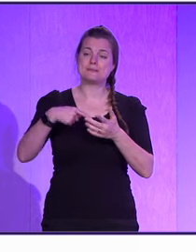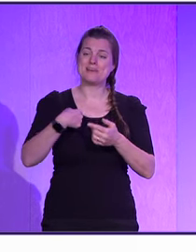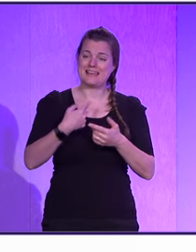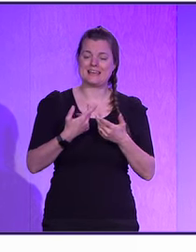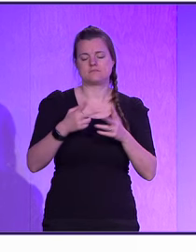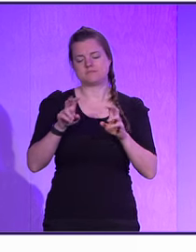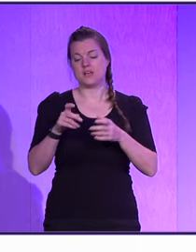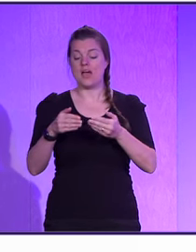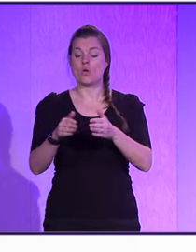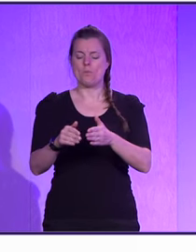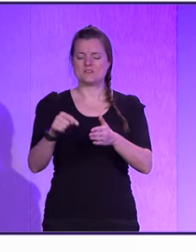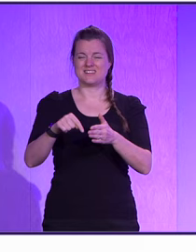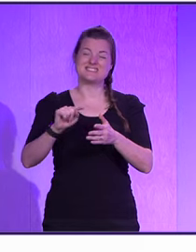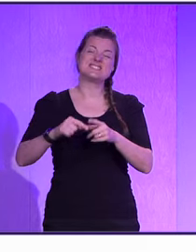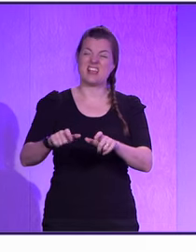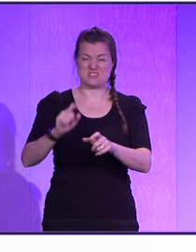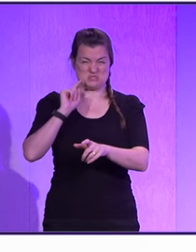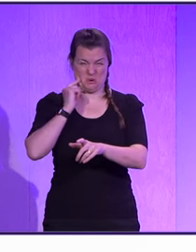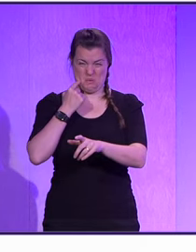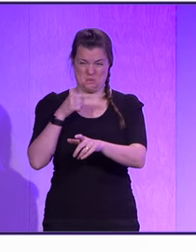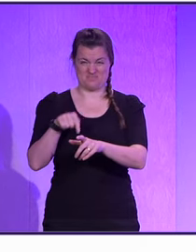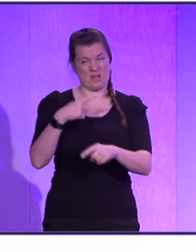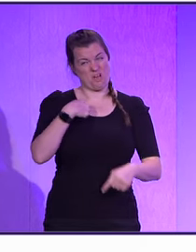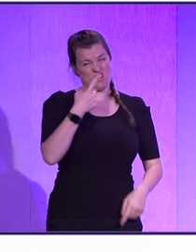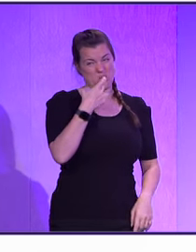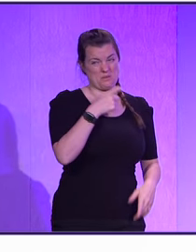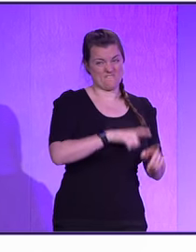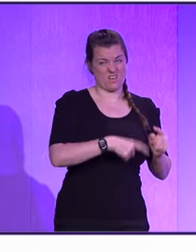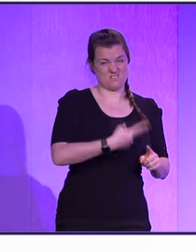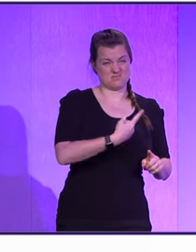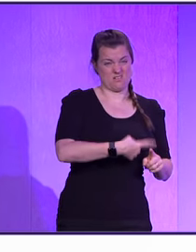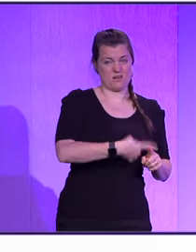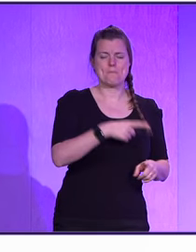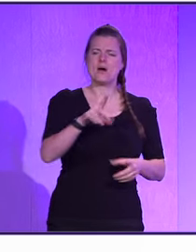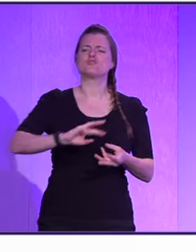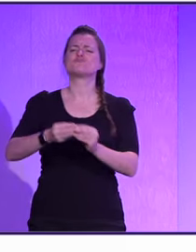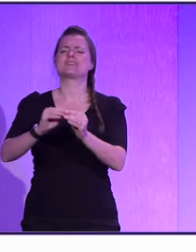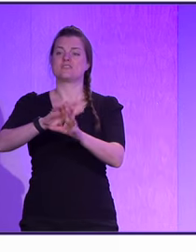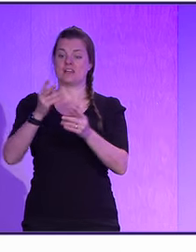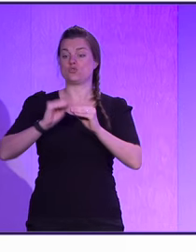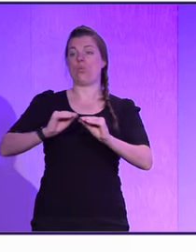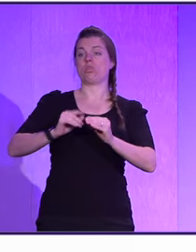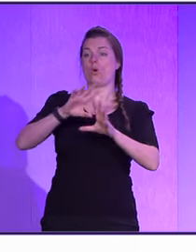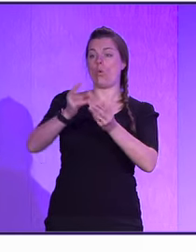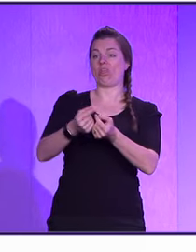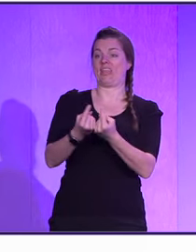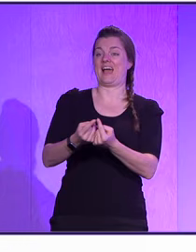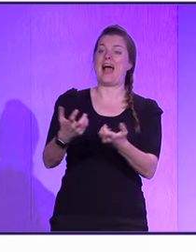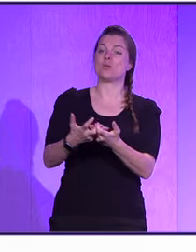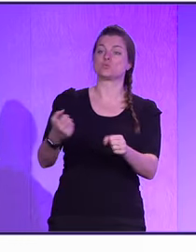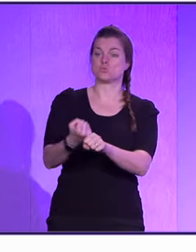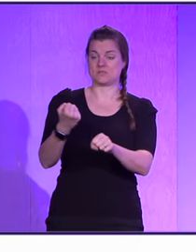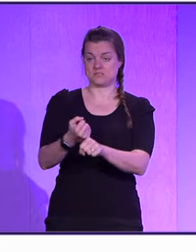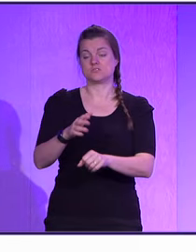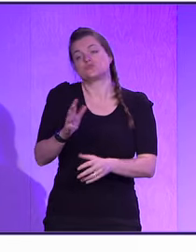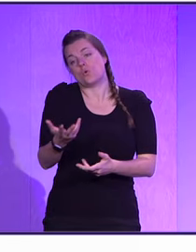it's still slow, but that's me clicking, right? Yeah, I can do it a lot faster. So you see, he created all this whole thing, how to do this. So I'm going to